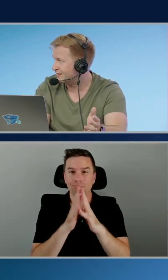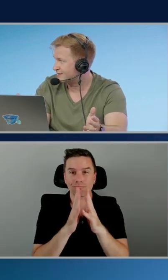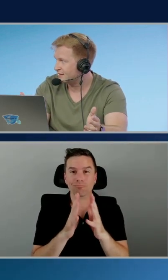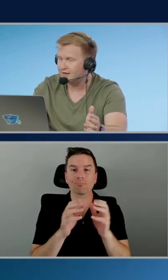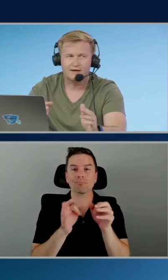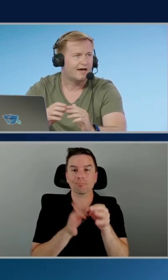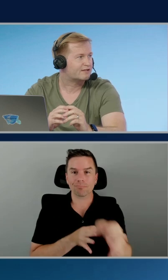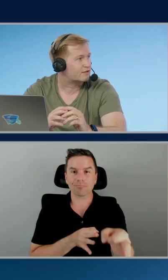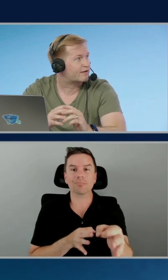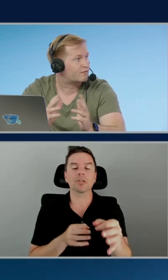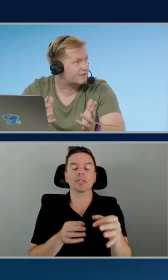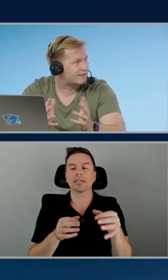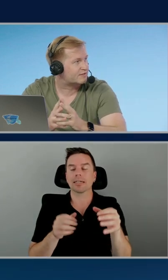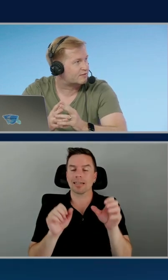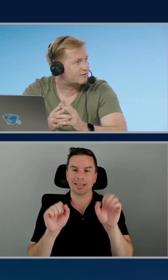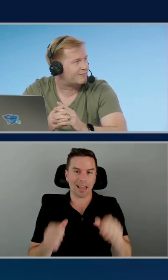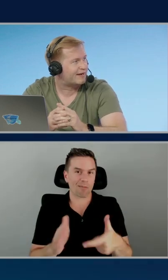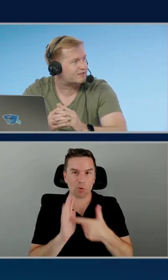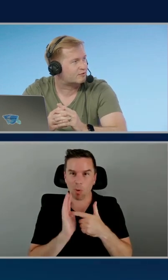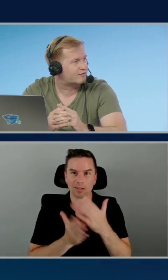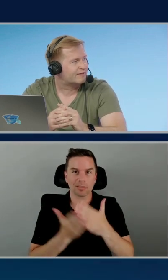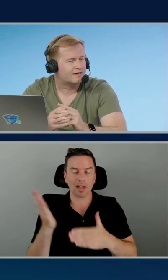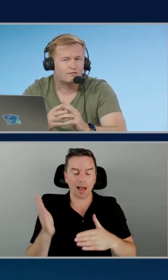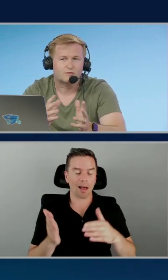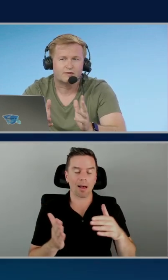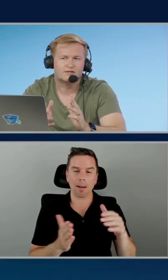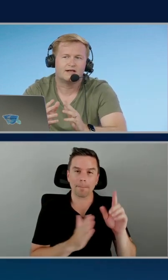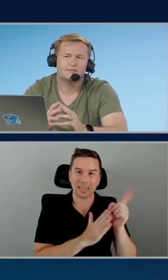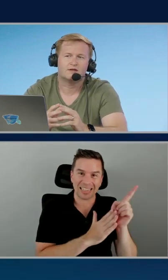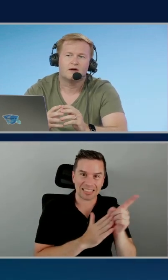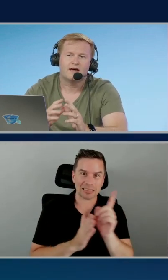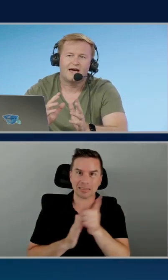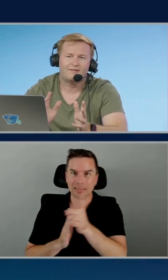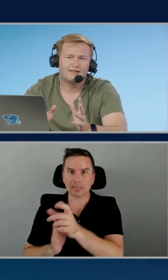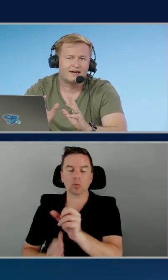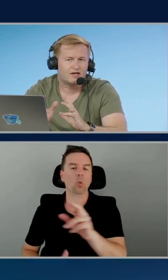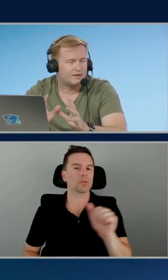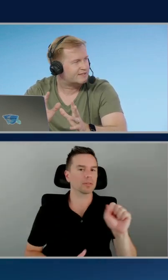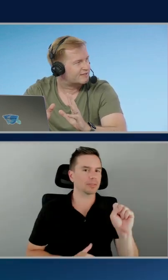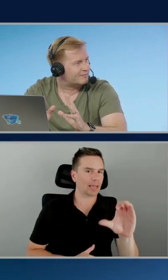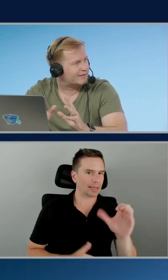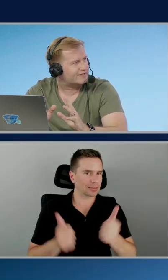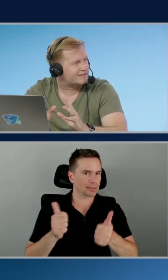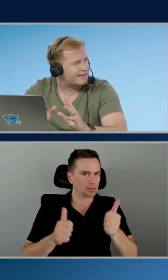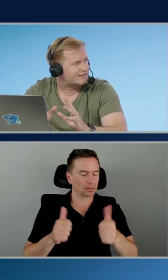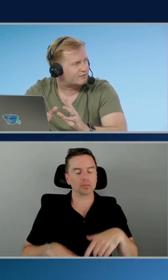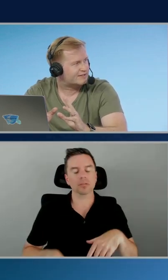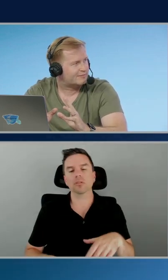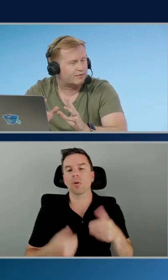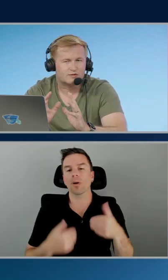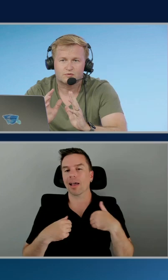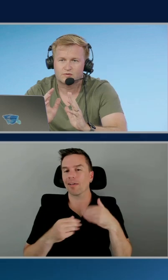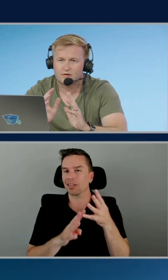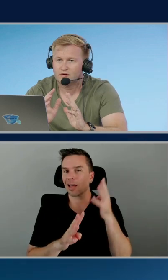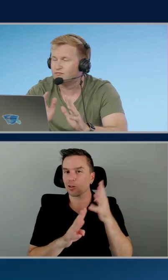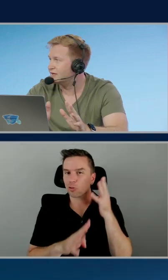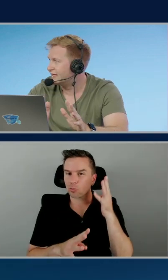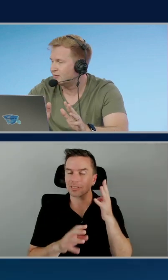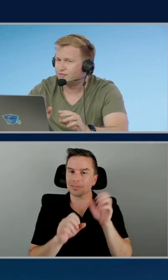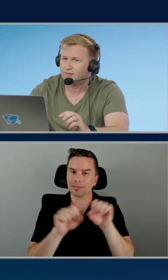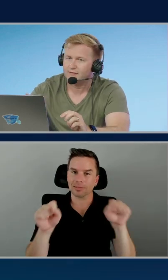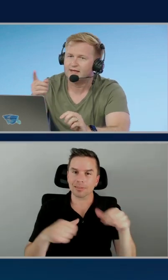it's going to take minutes. And so that obviously is going to impact your response time. So having that queuing system built into the asynchronous endpoints was